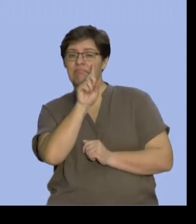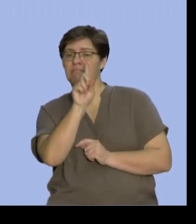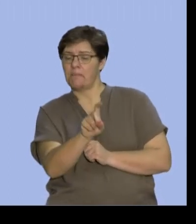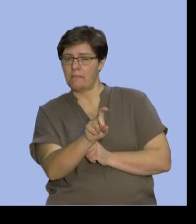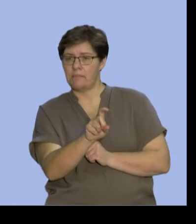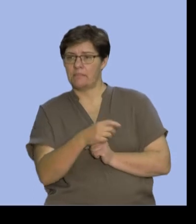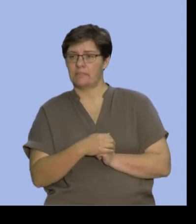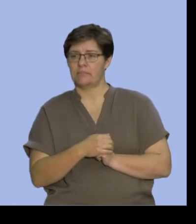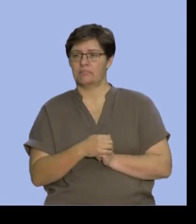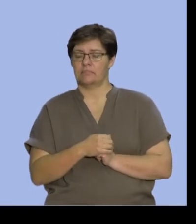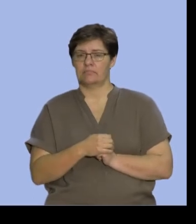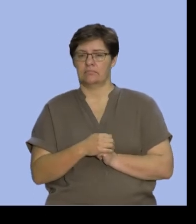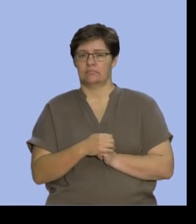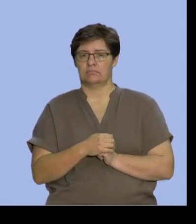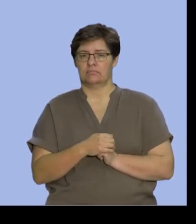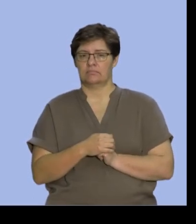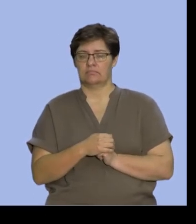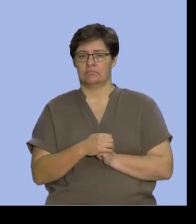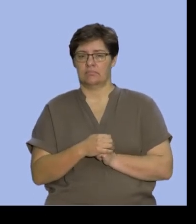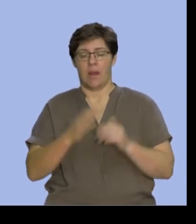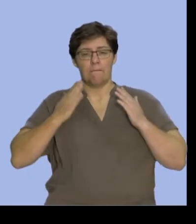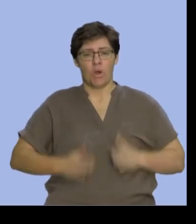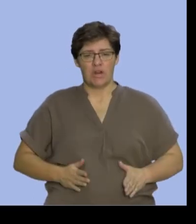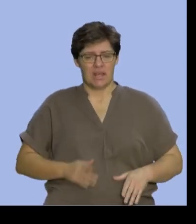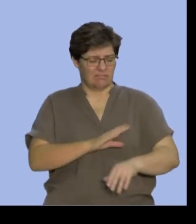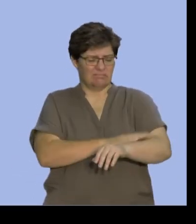ever broken the following parts of their body.